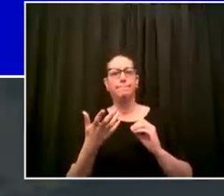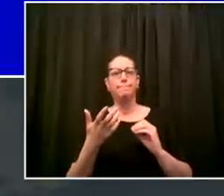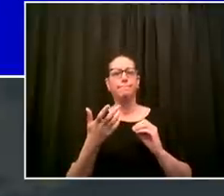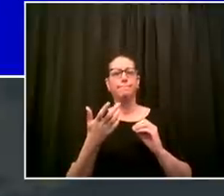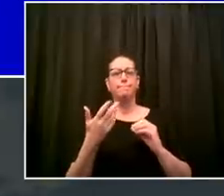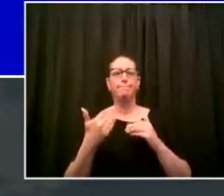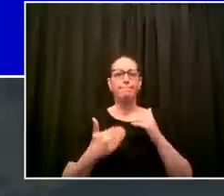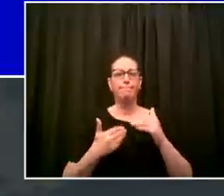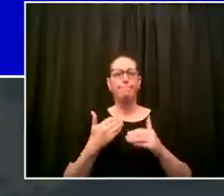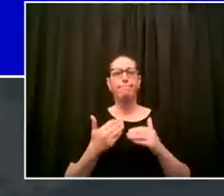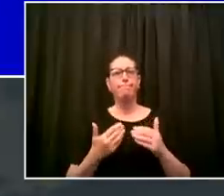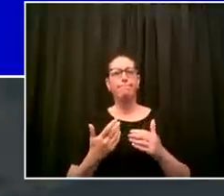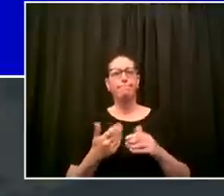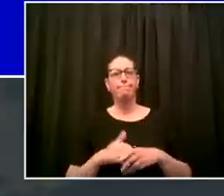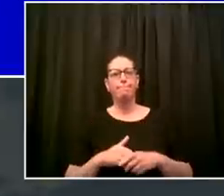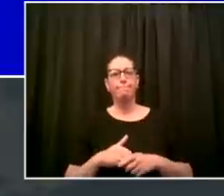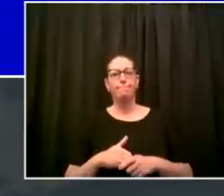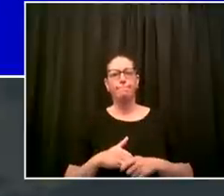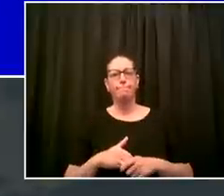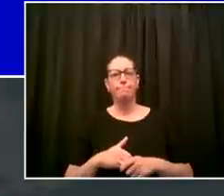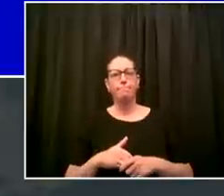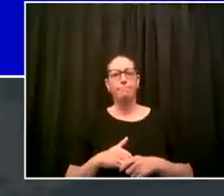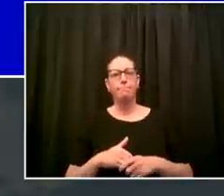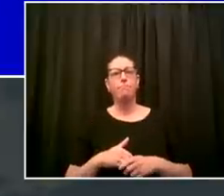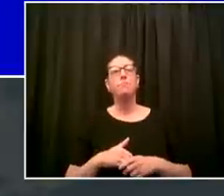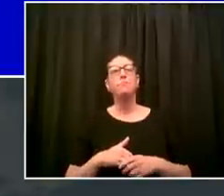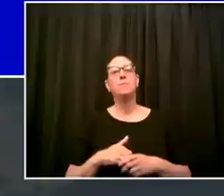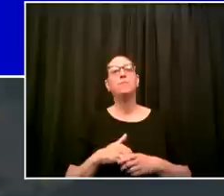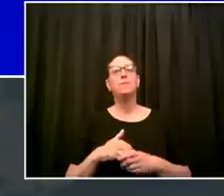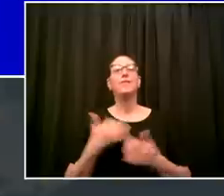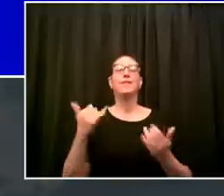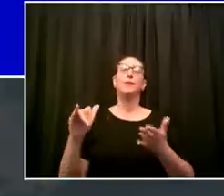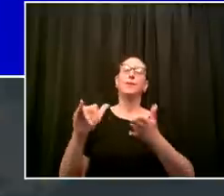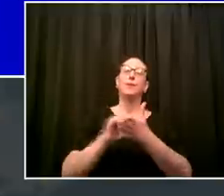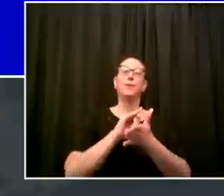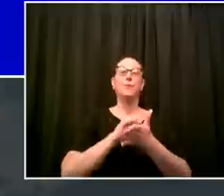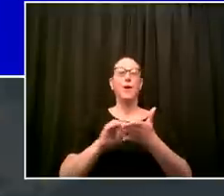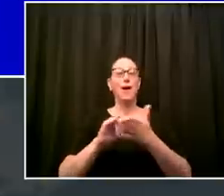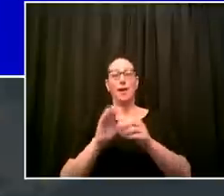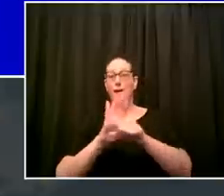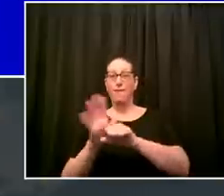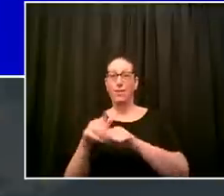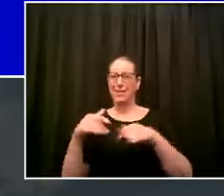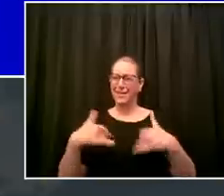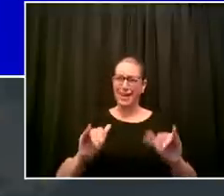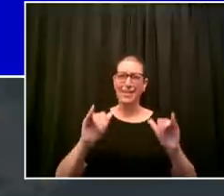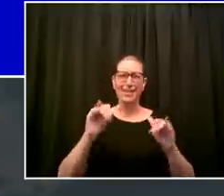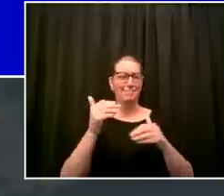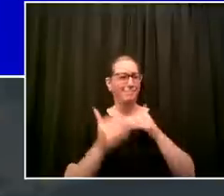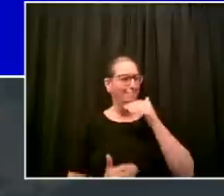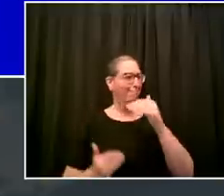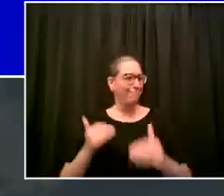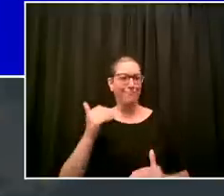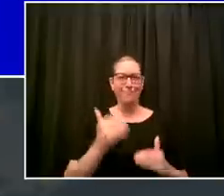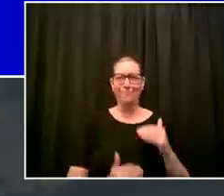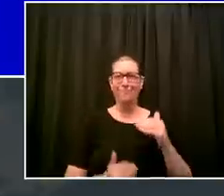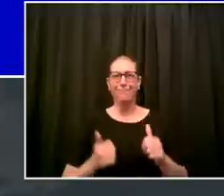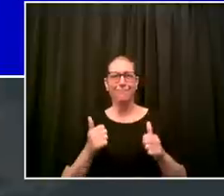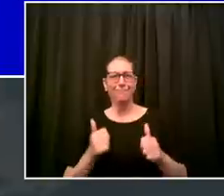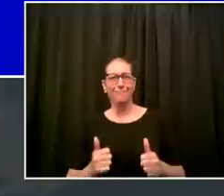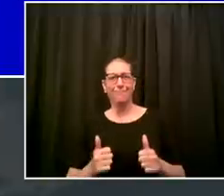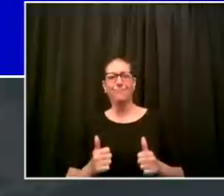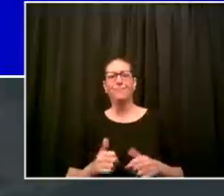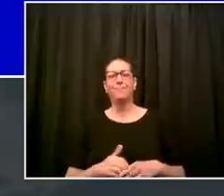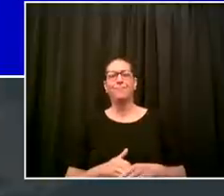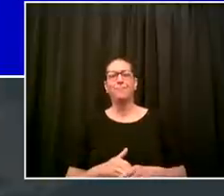every day during this crisis so one of the things that's been truly different neighborhood by neighborhood in this city is